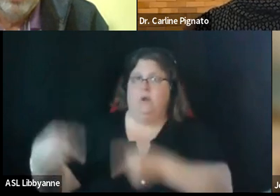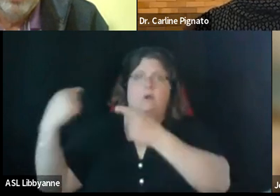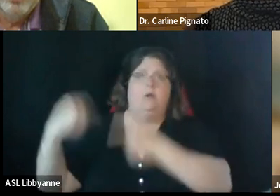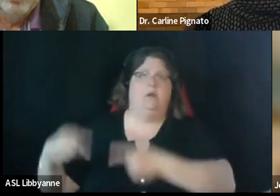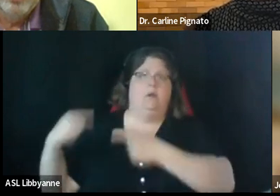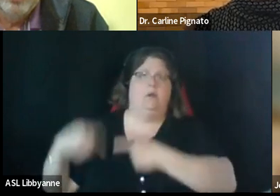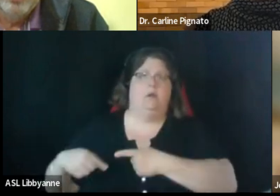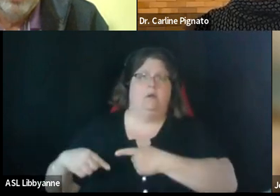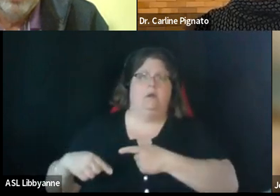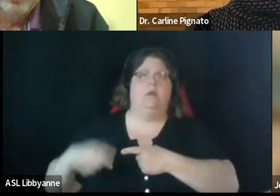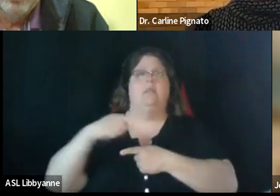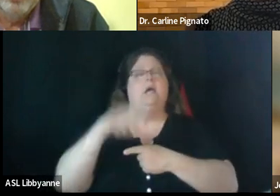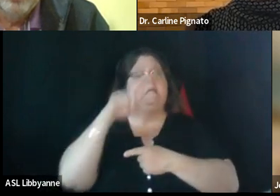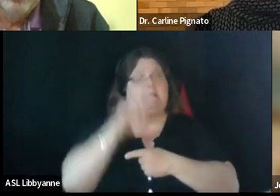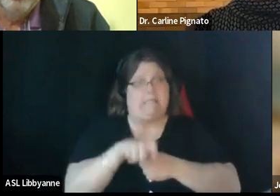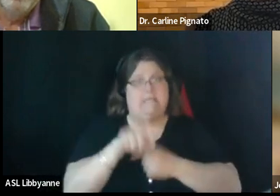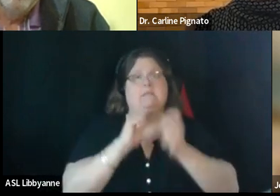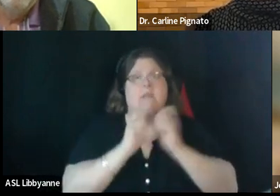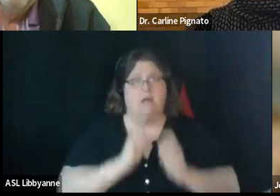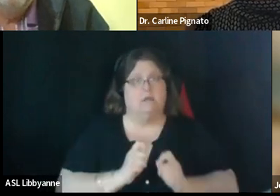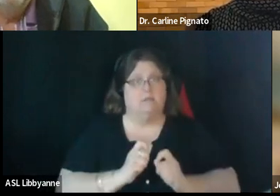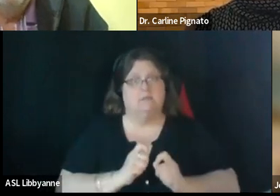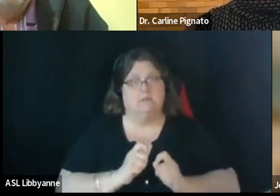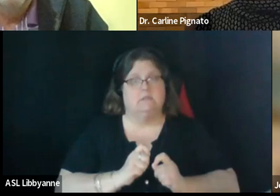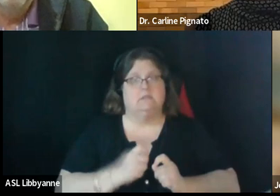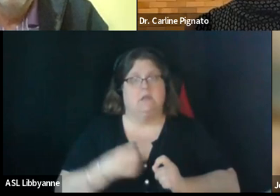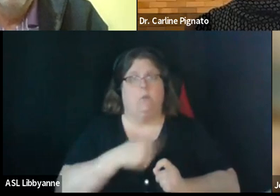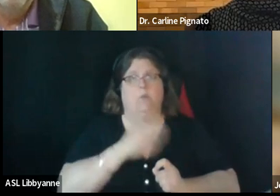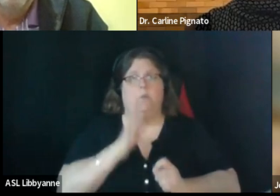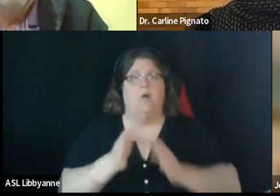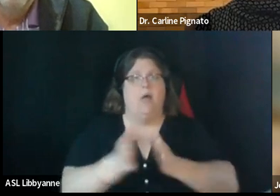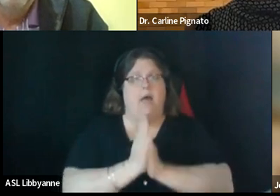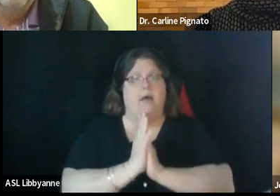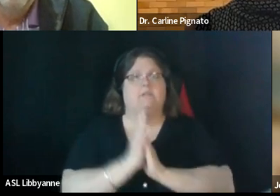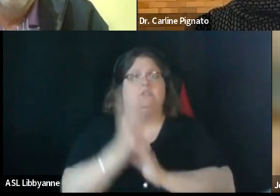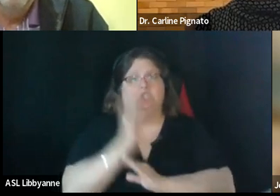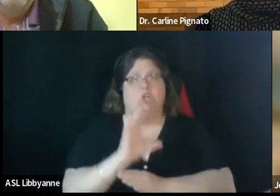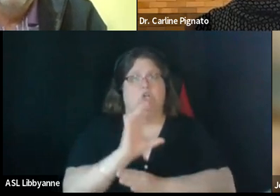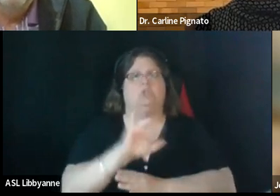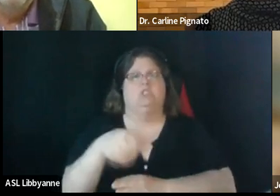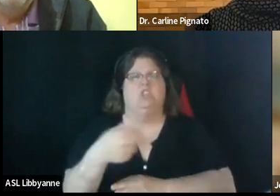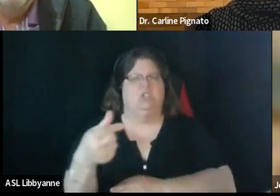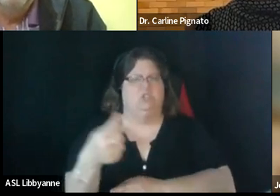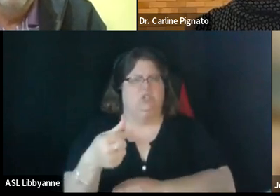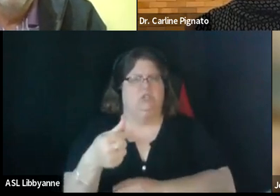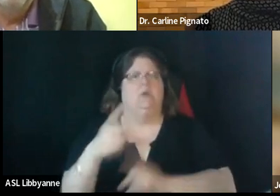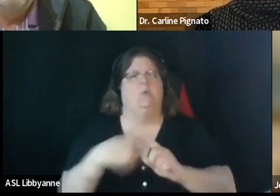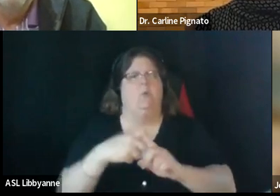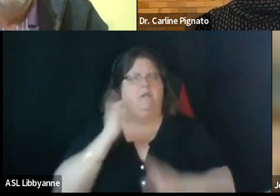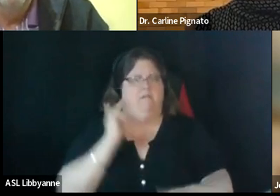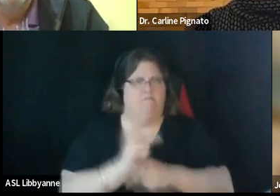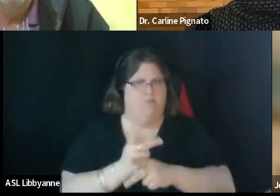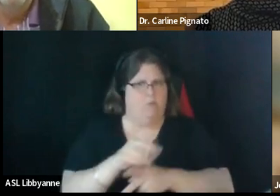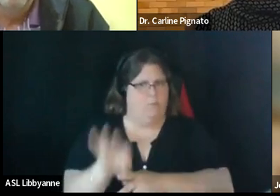will need surface edits and we would ask the um search firm once they have been confirmed and selected by the school committee